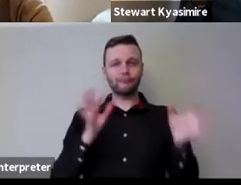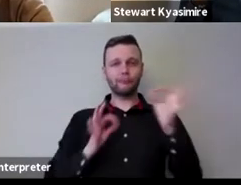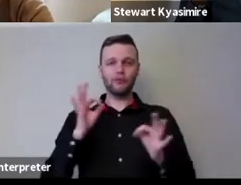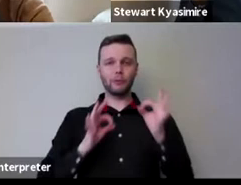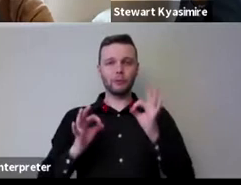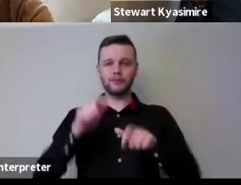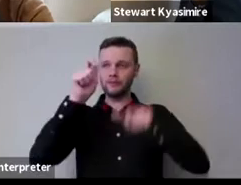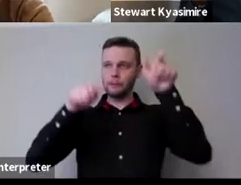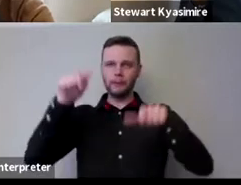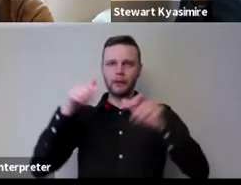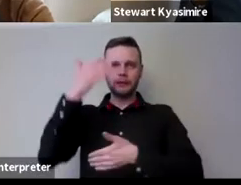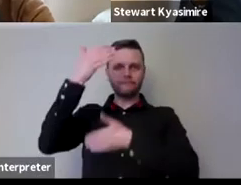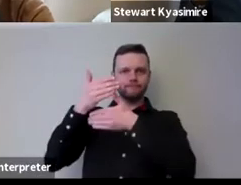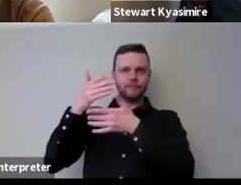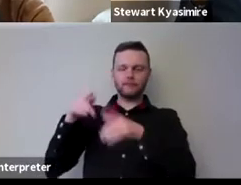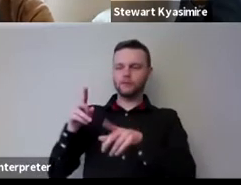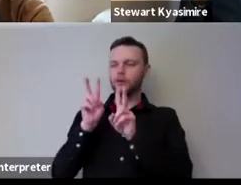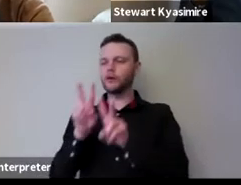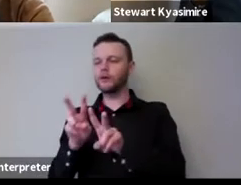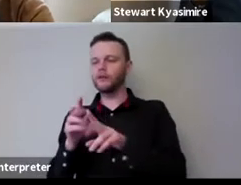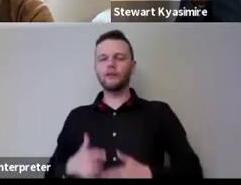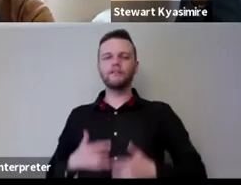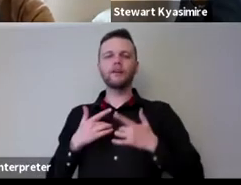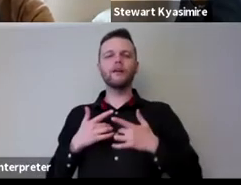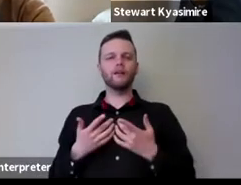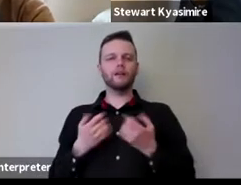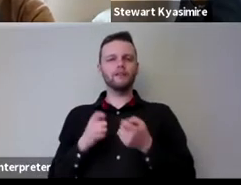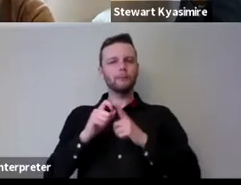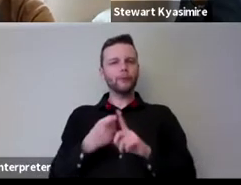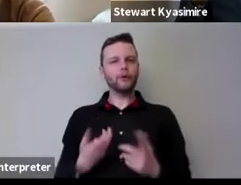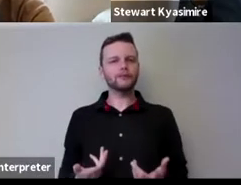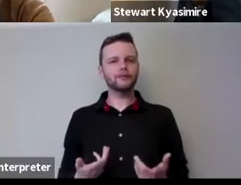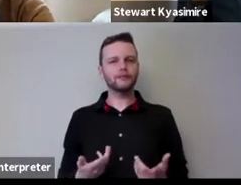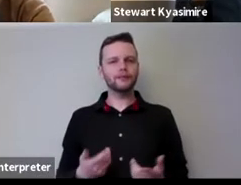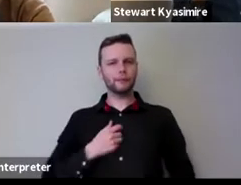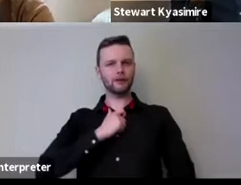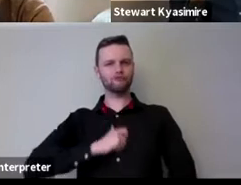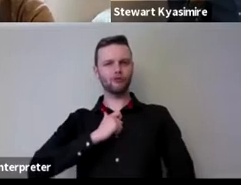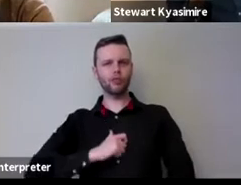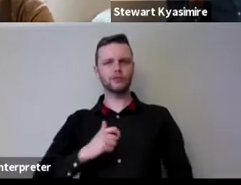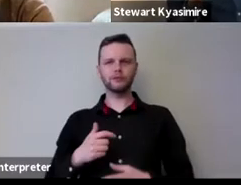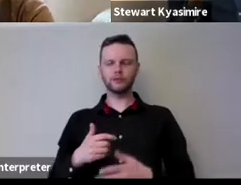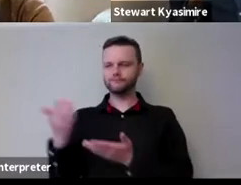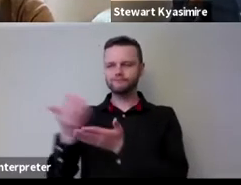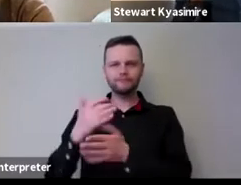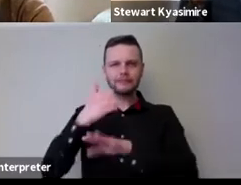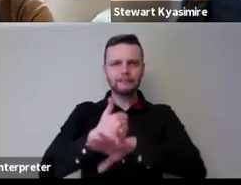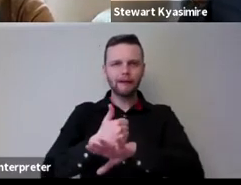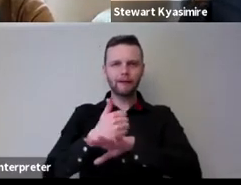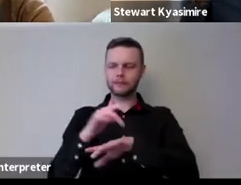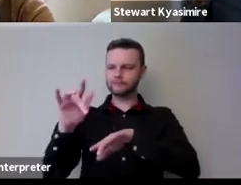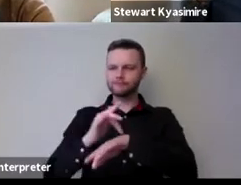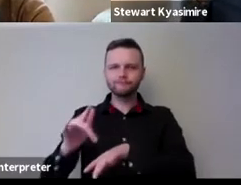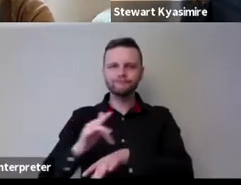have um made me feel like I have a point to be frank is um curating gigs for older men